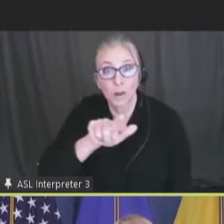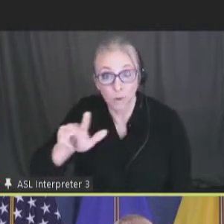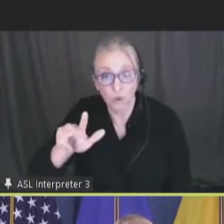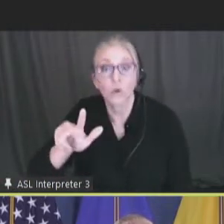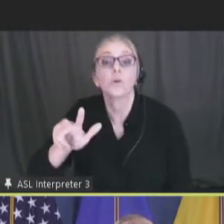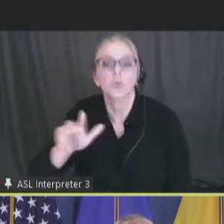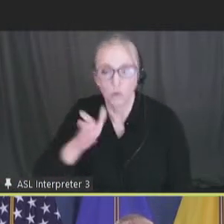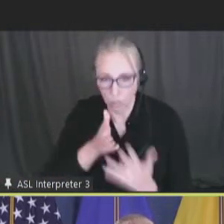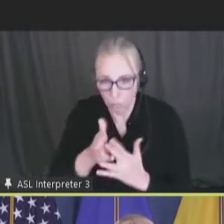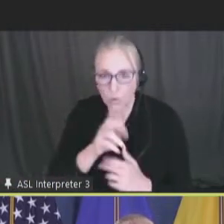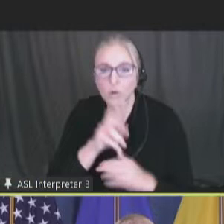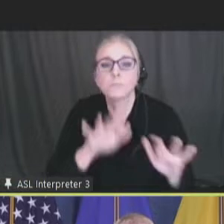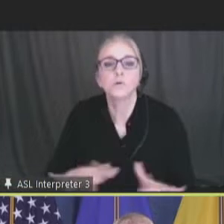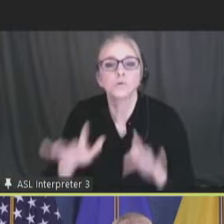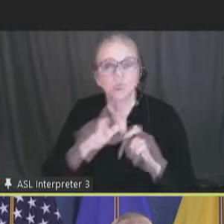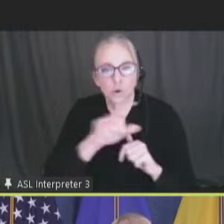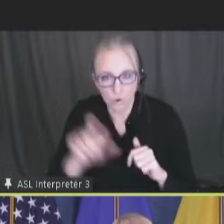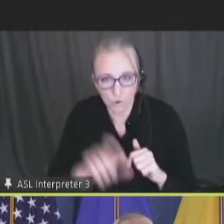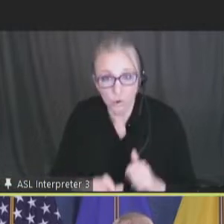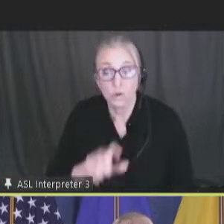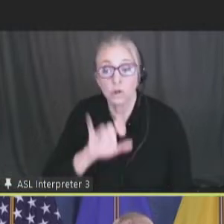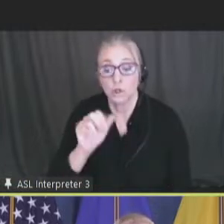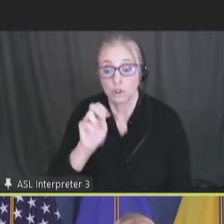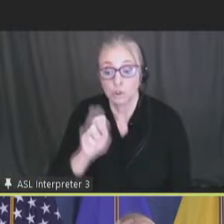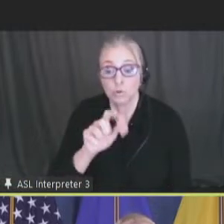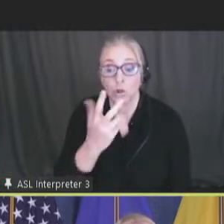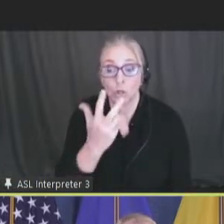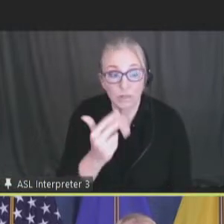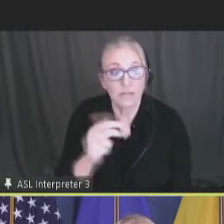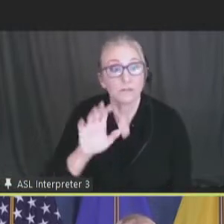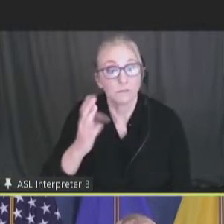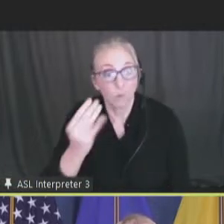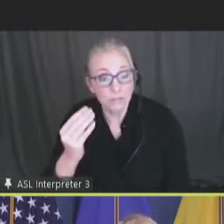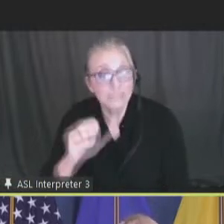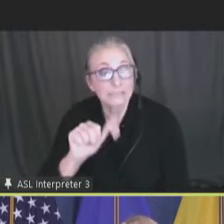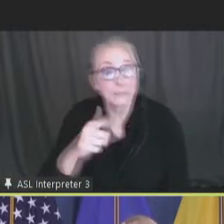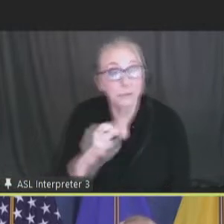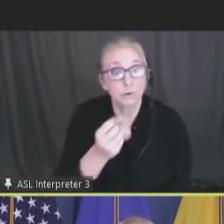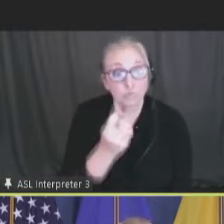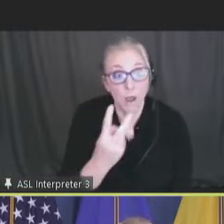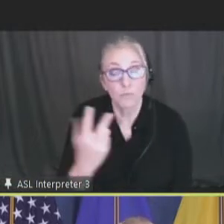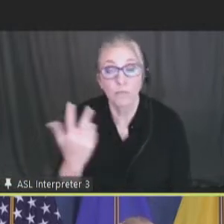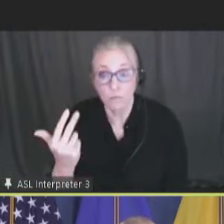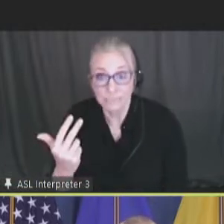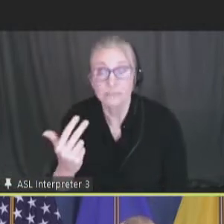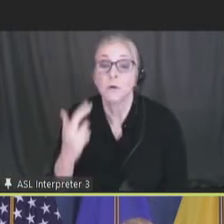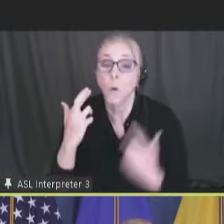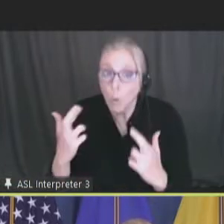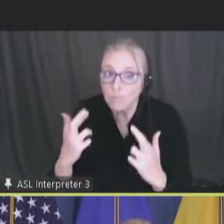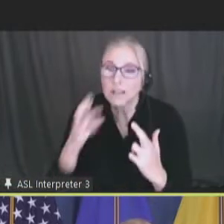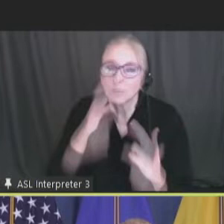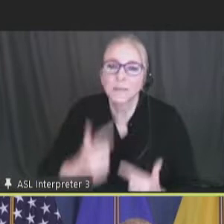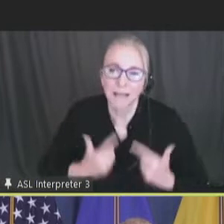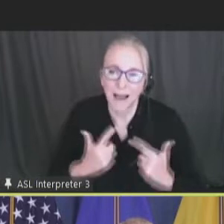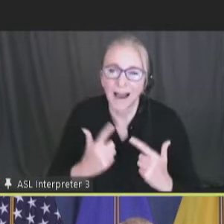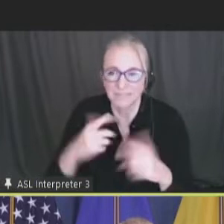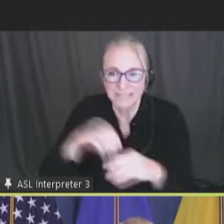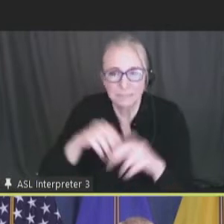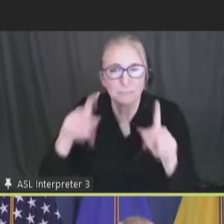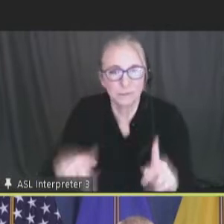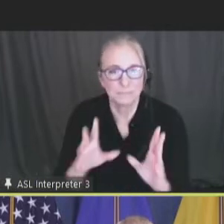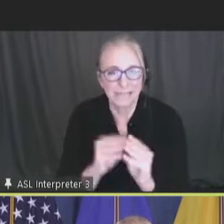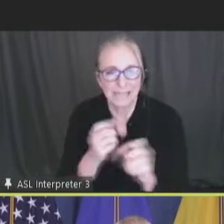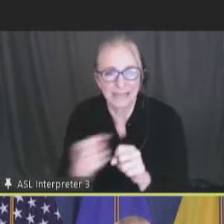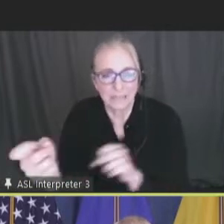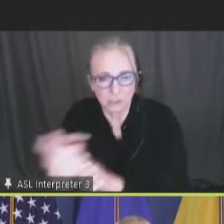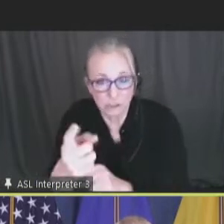virtual meeting, June 13th, 14th, and September 12th, 13th, hopefully we'll live meetings next year. Please refer to the